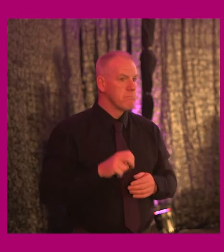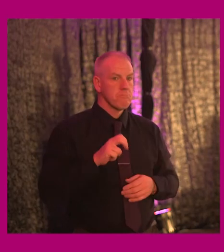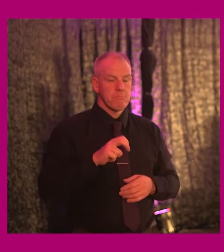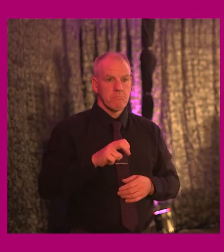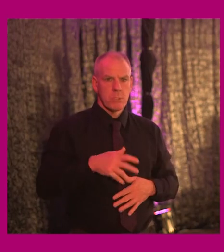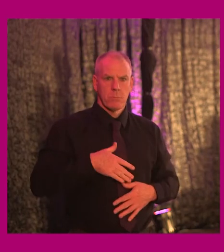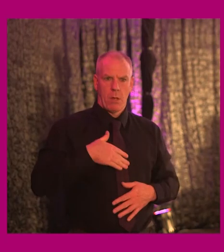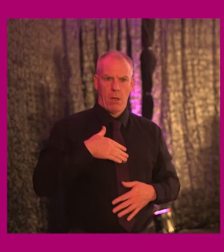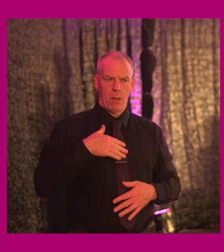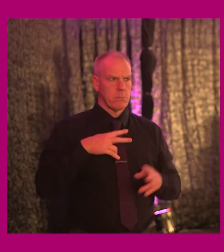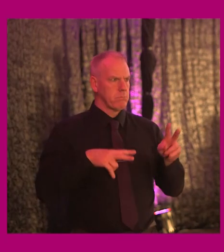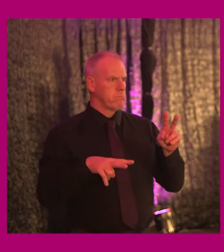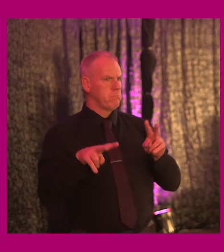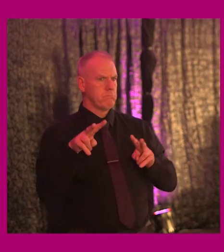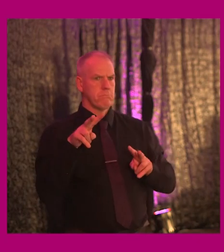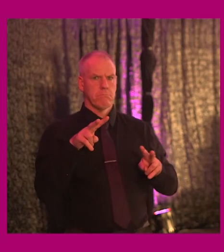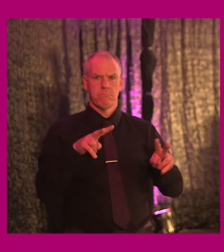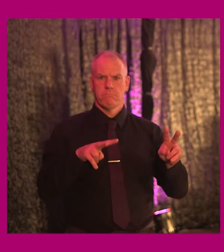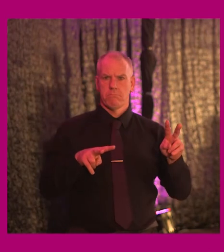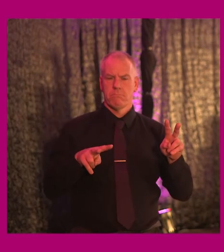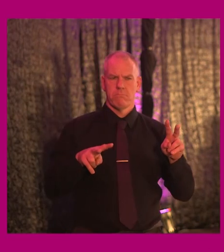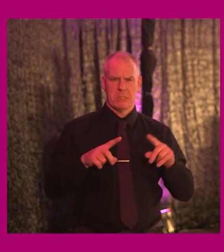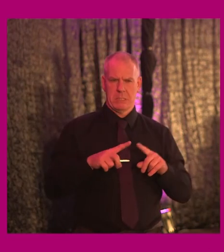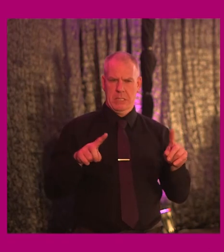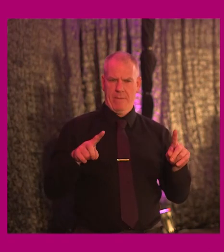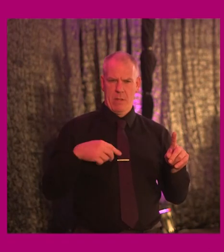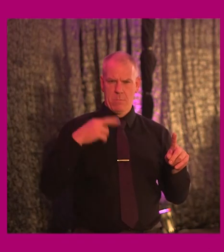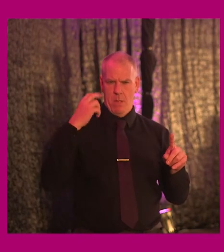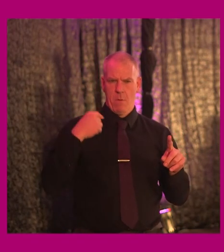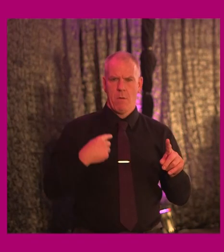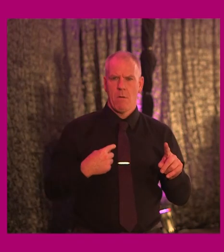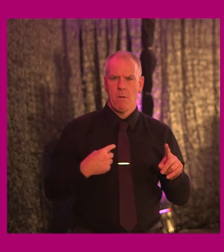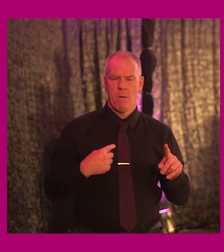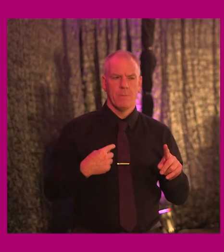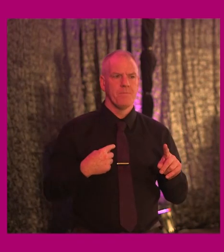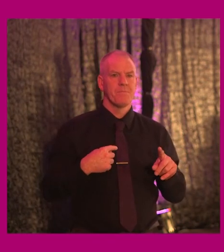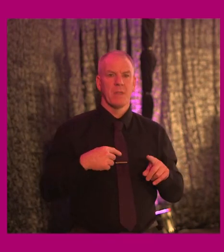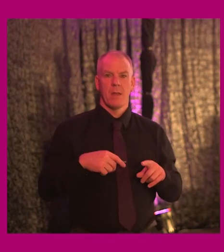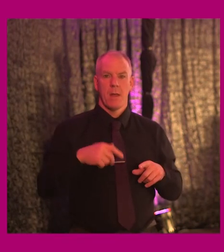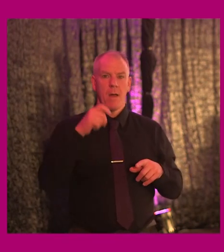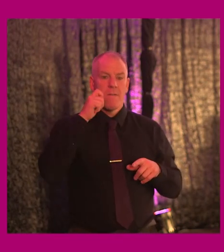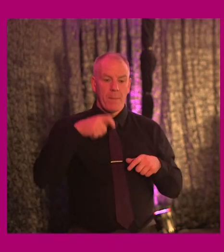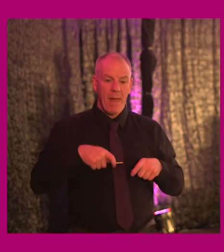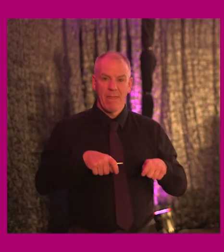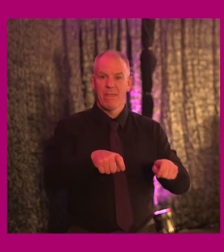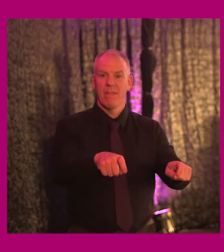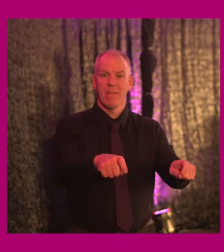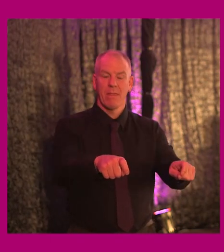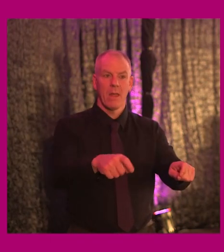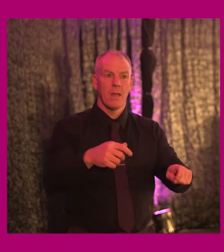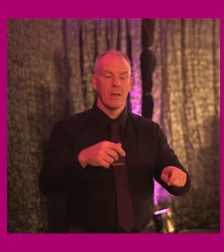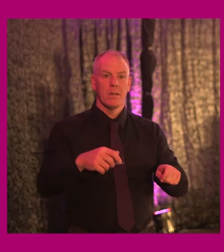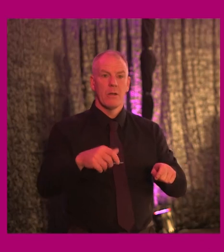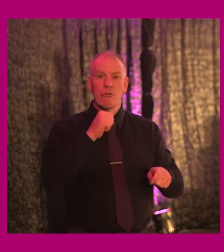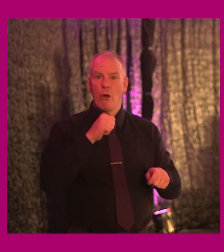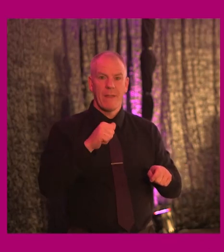are surprised by the scene, which is different from how it used to be. The footpath that was once clutter